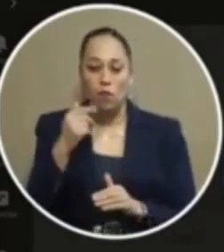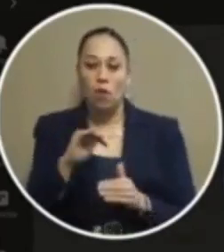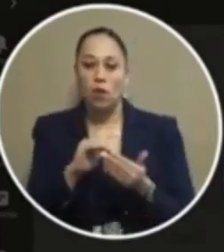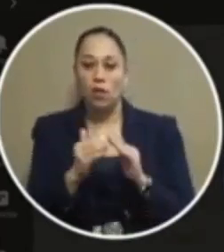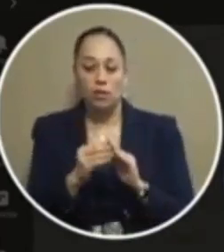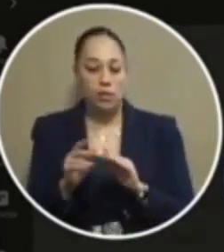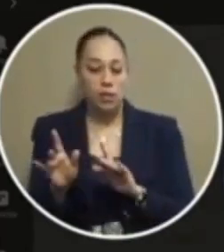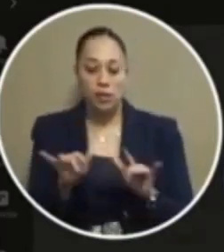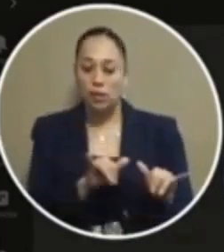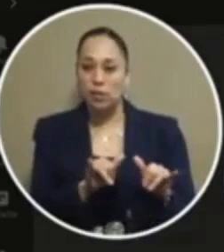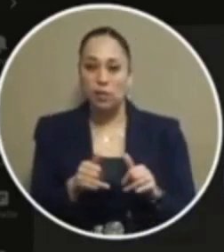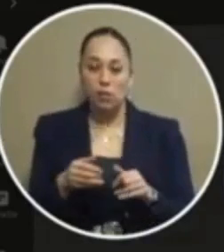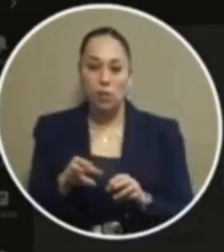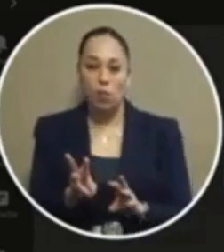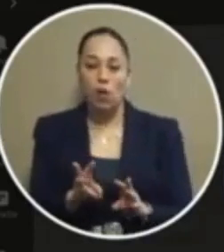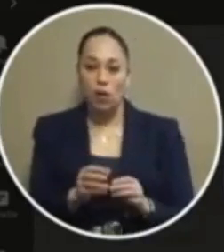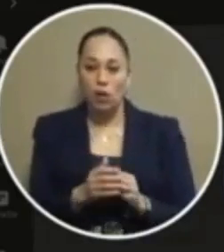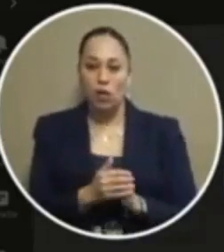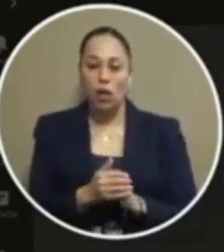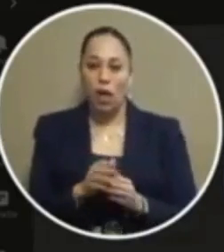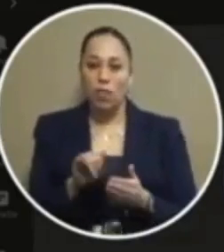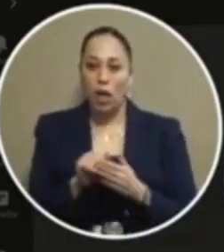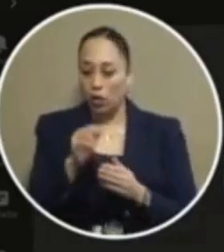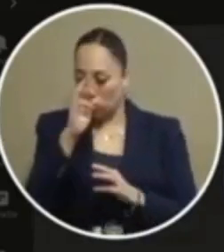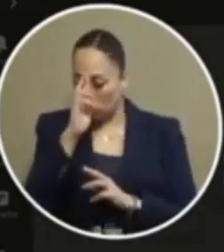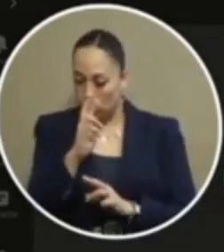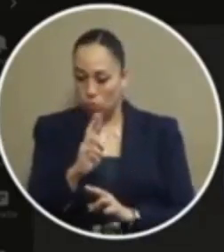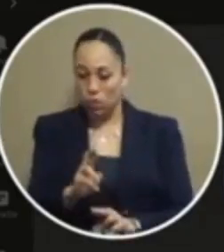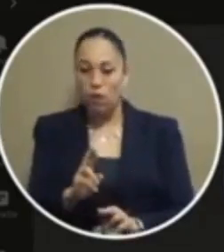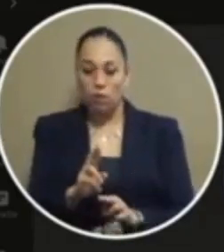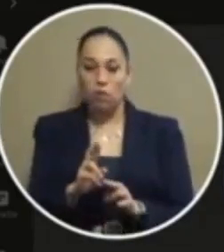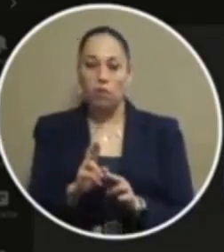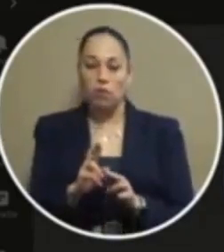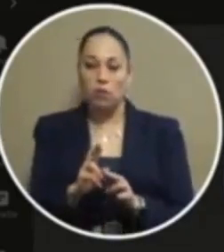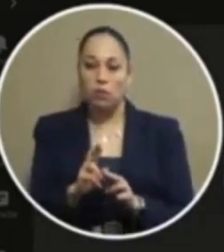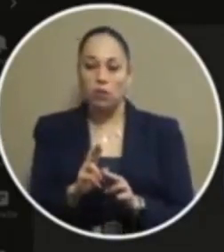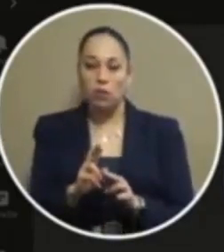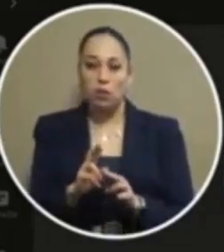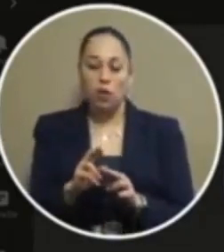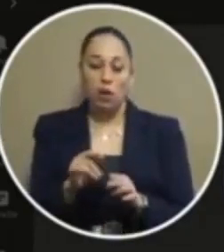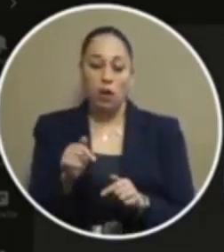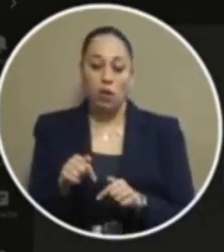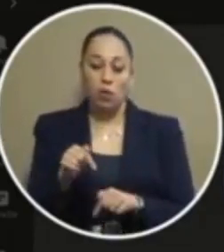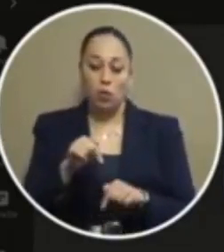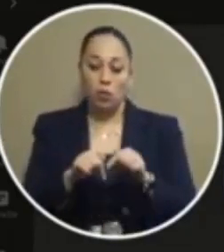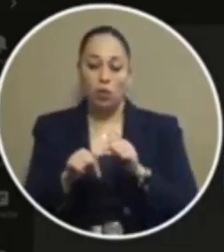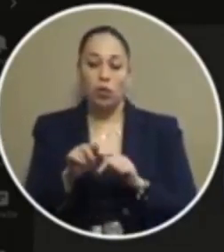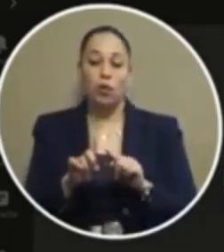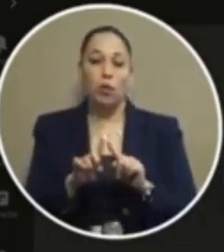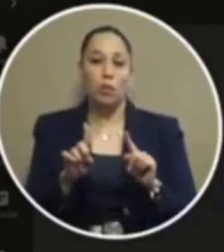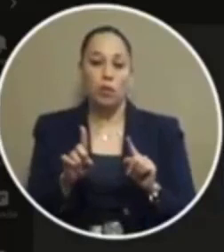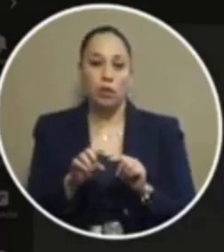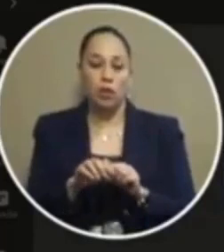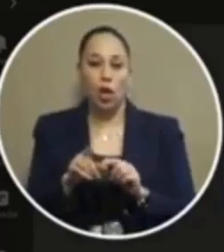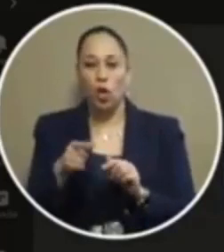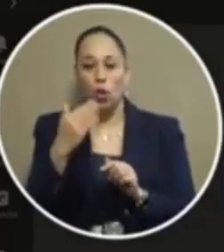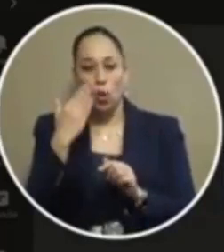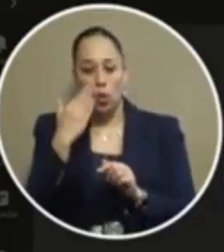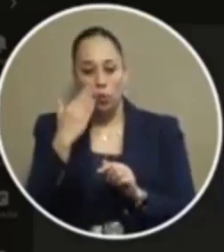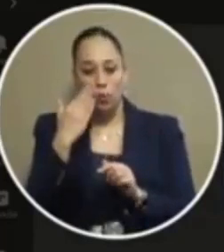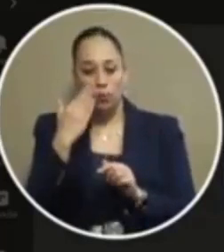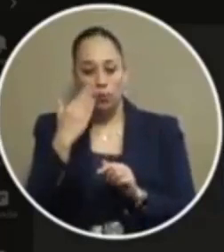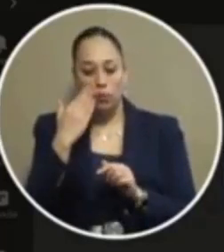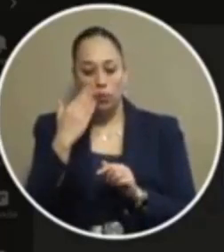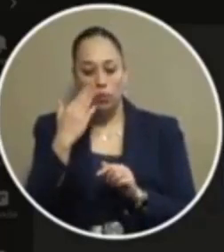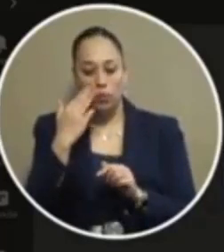the same way and you know i tried to be as respectful as possible i don't think that was returned but um you know it's